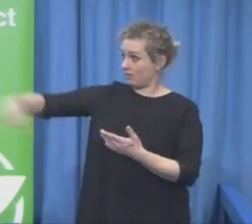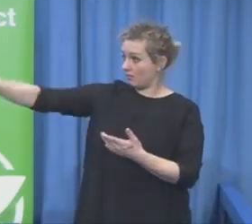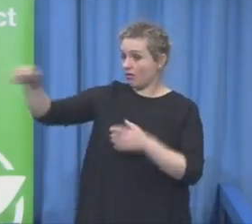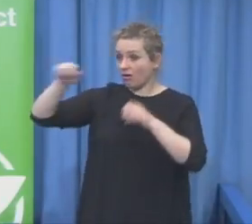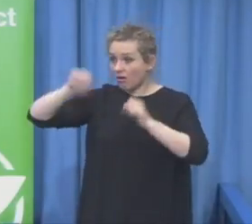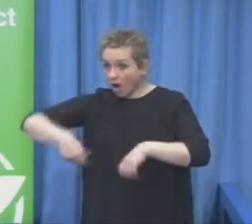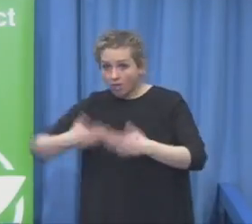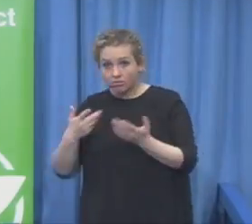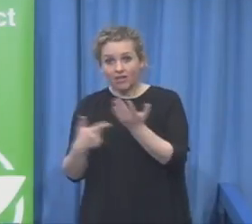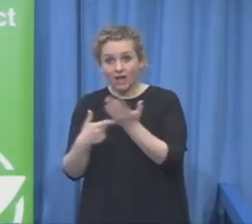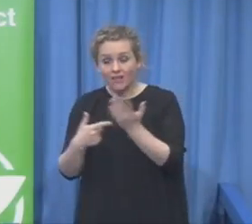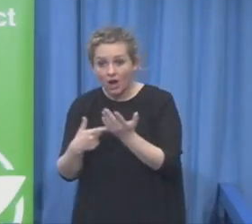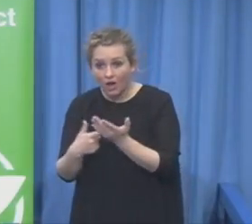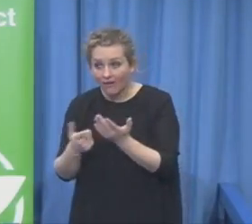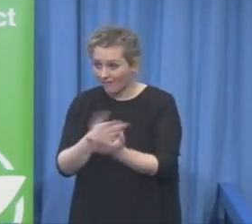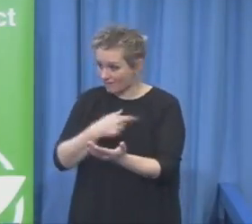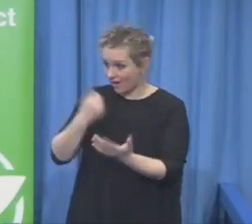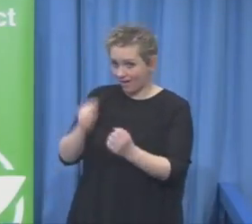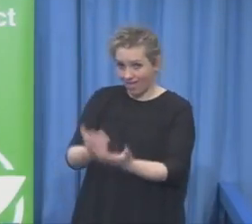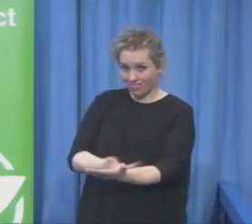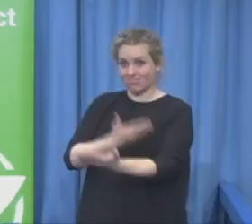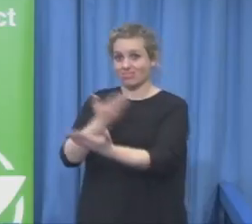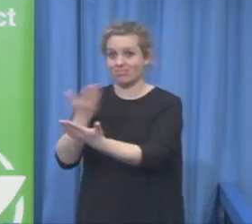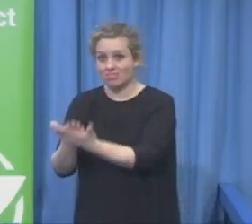on don't like technology.